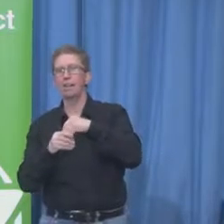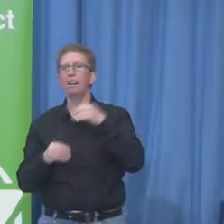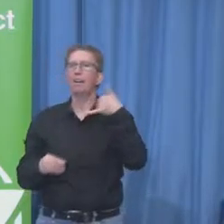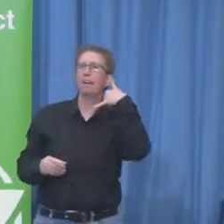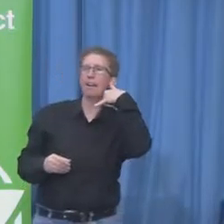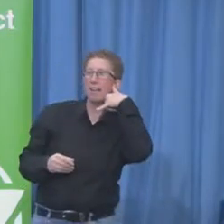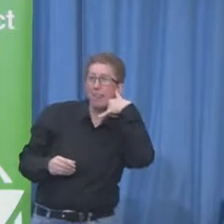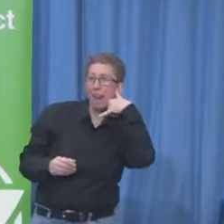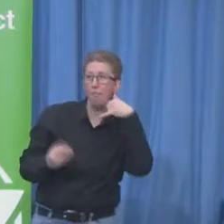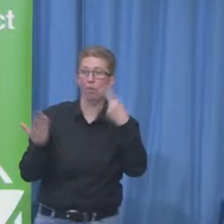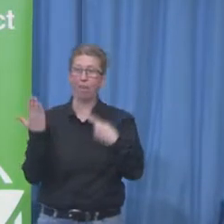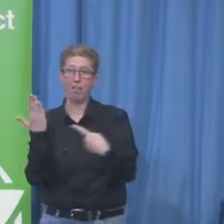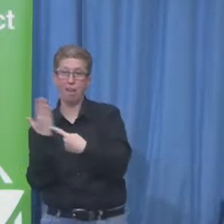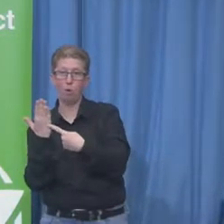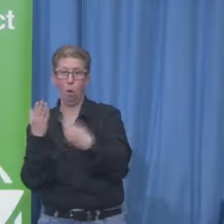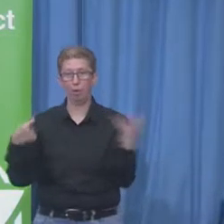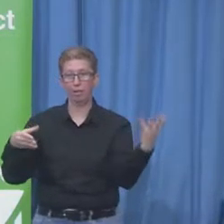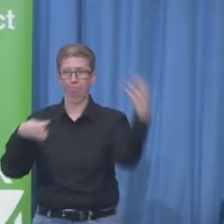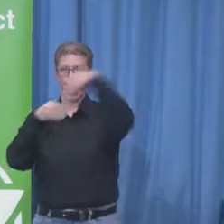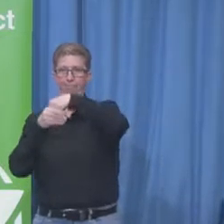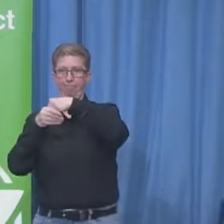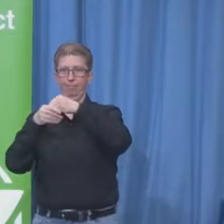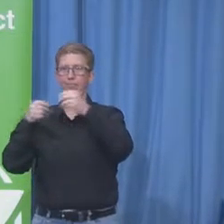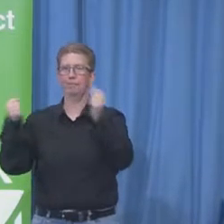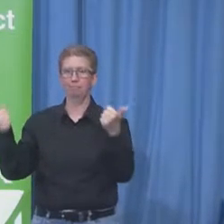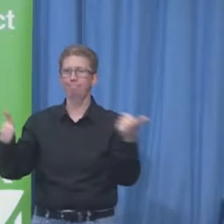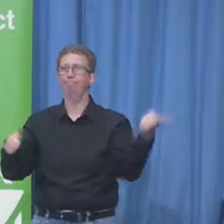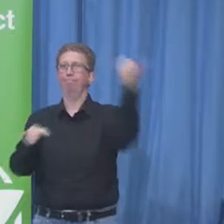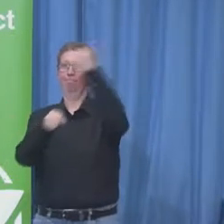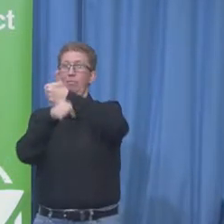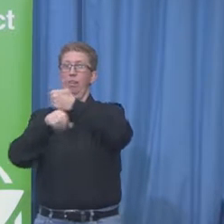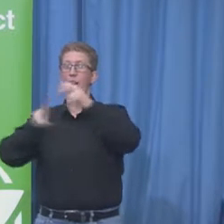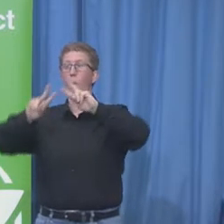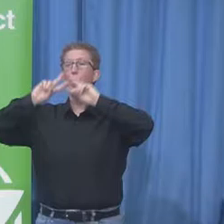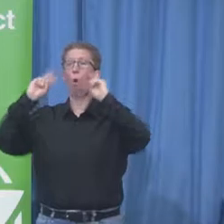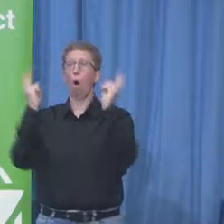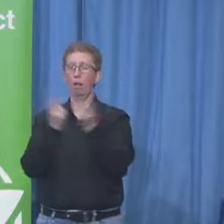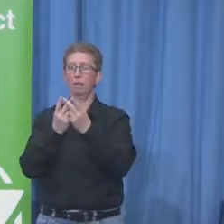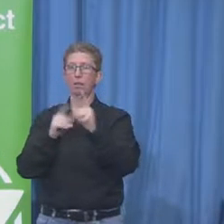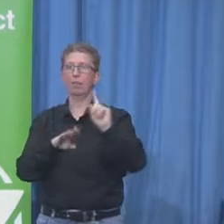virtually every country of the world. We like to think that we powered the Internet.